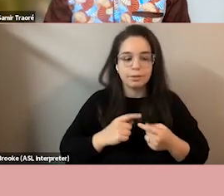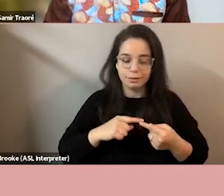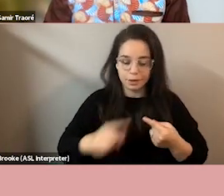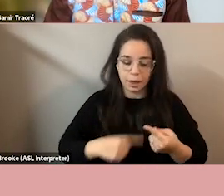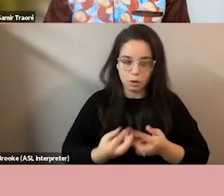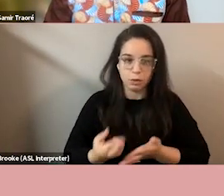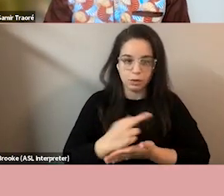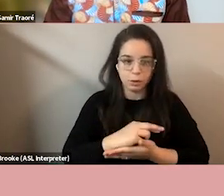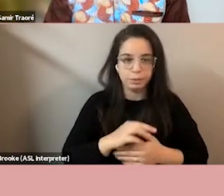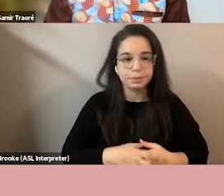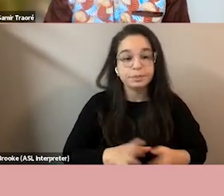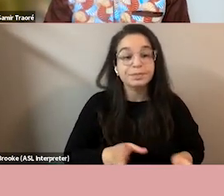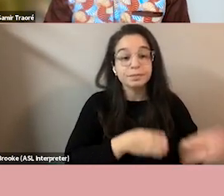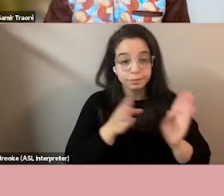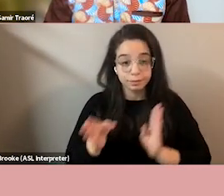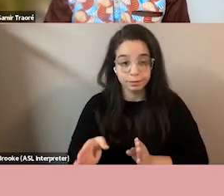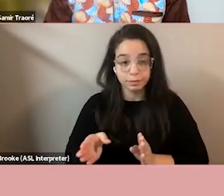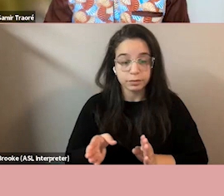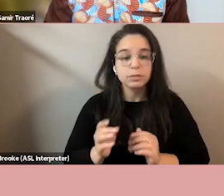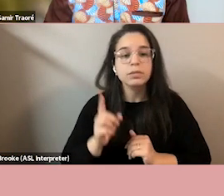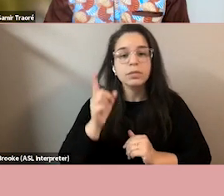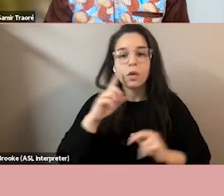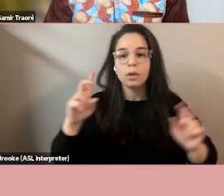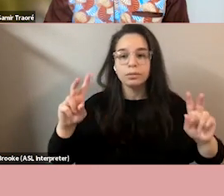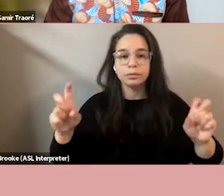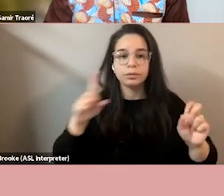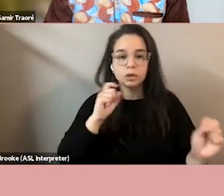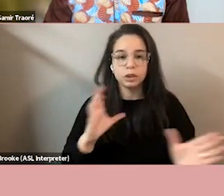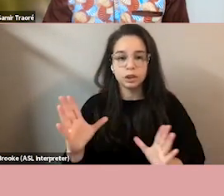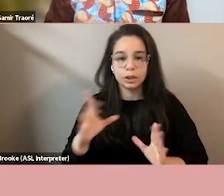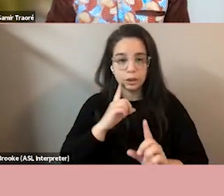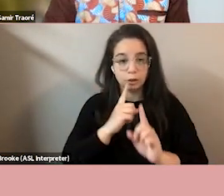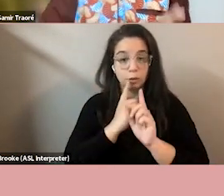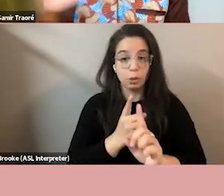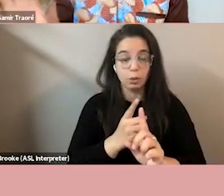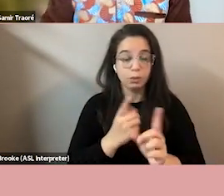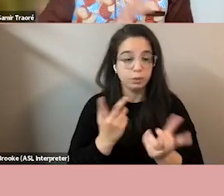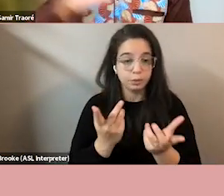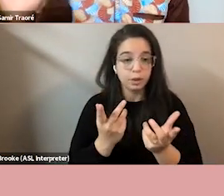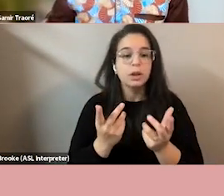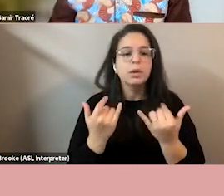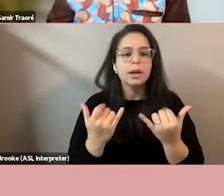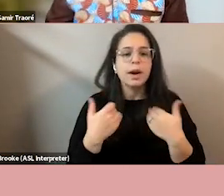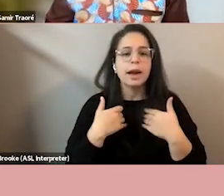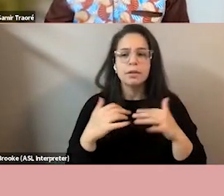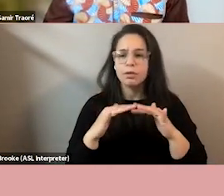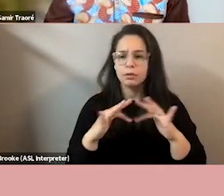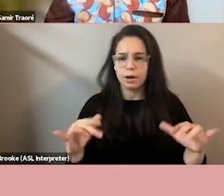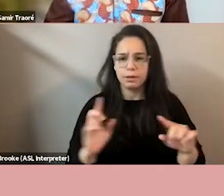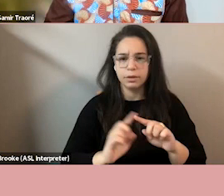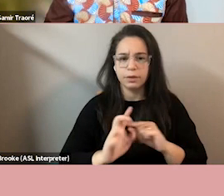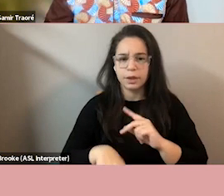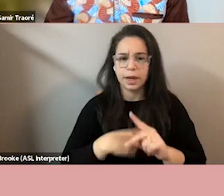uh under these the the category of strategic initiatives is the variety of other types of